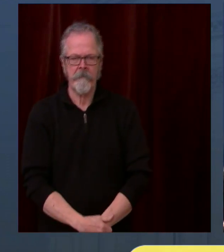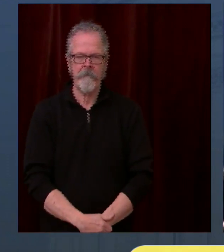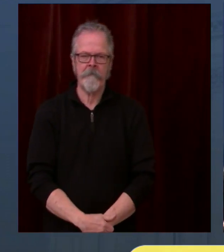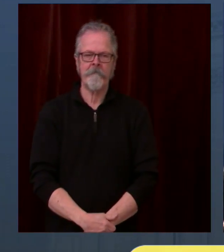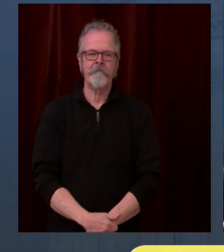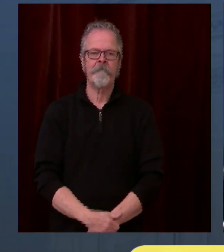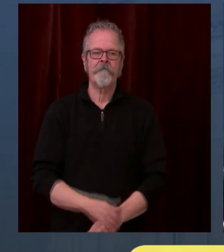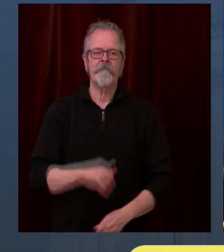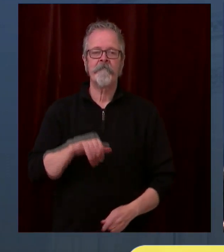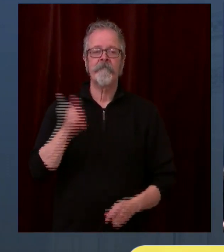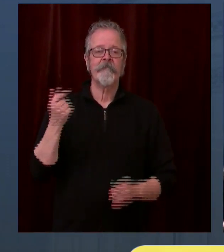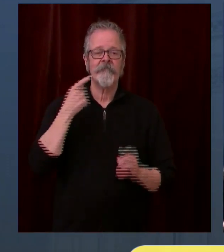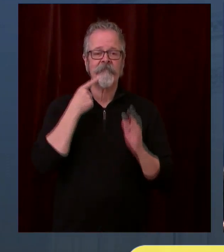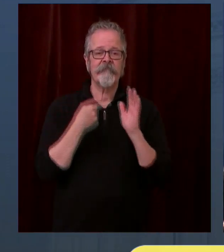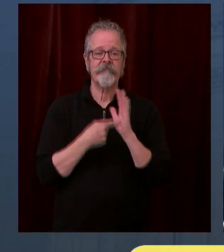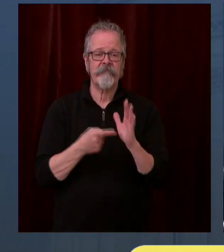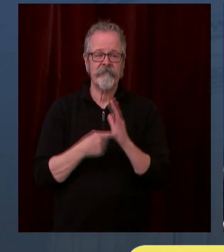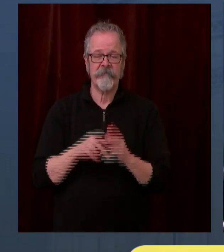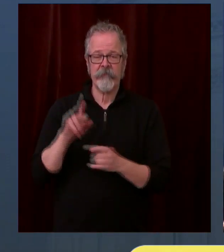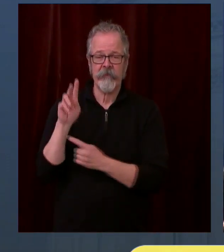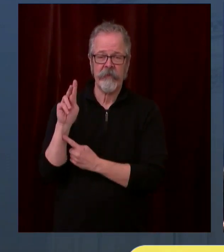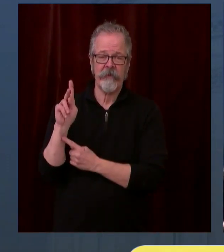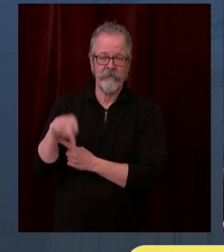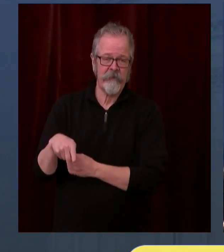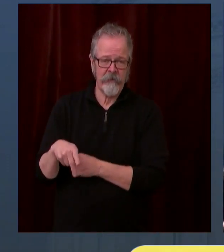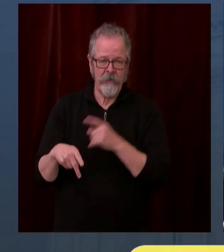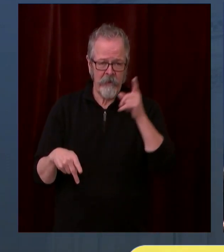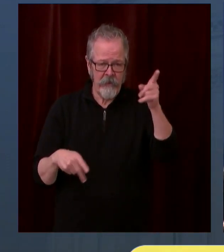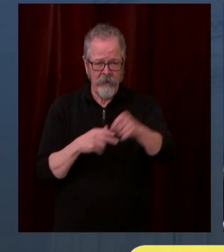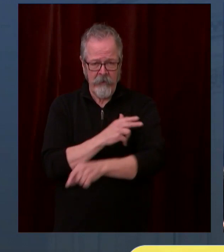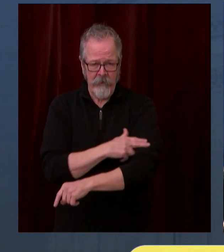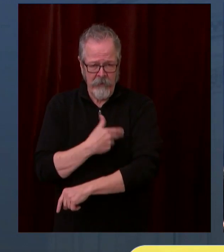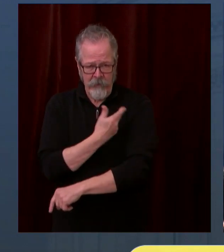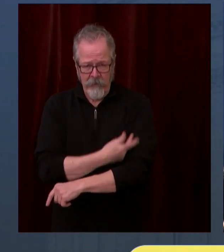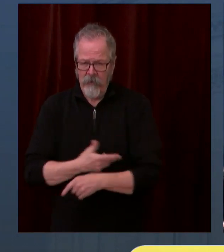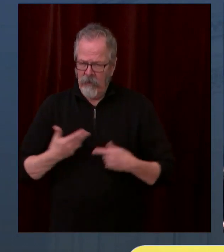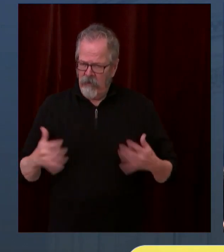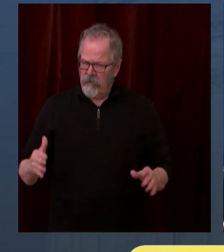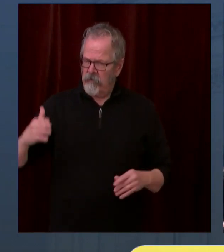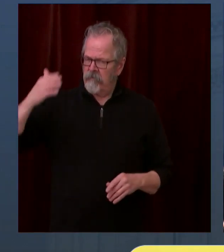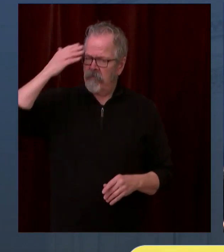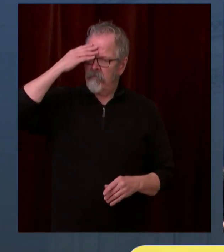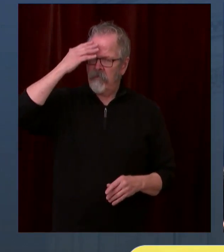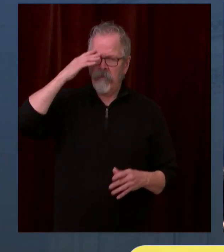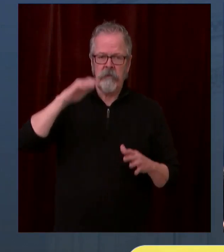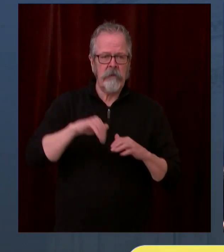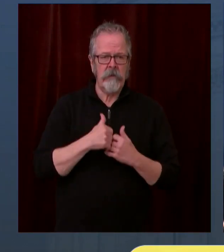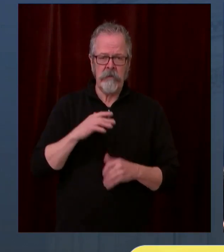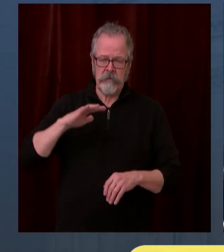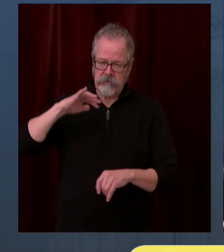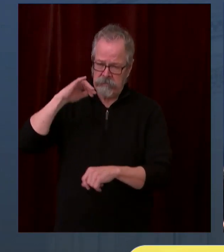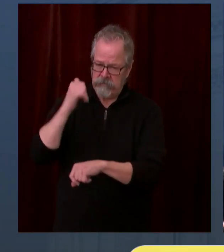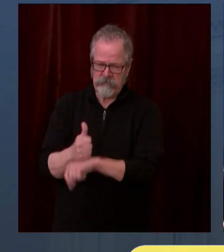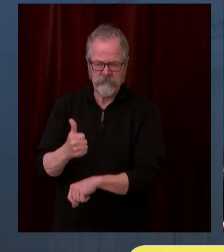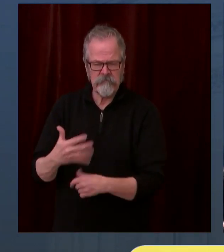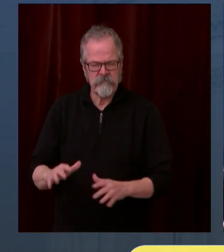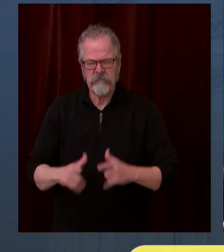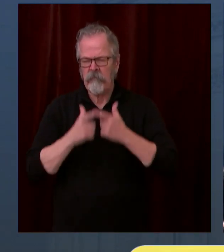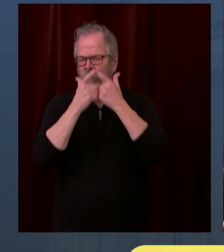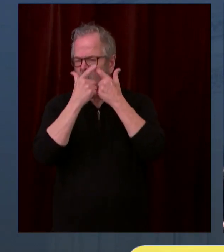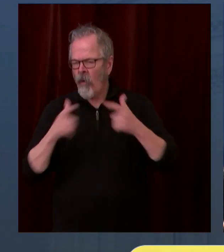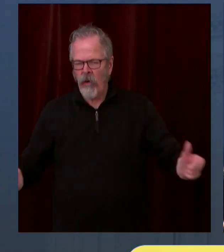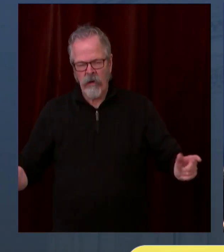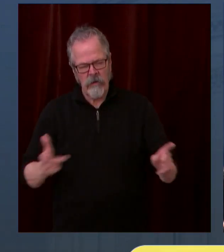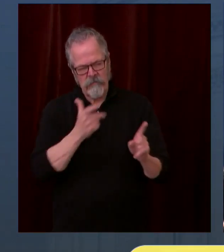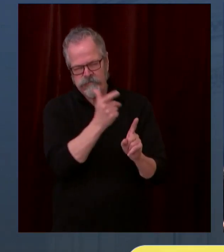employees as well. So all of those things together will, I believe, dramatically improve the process. And I'm